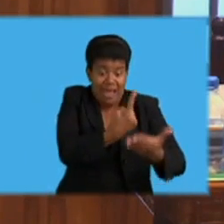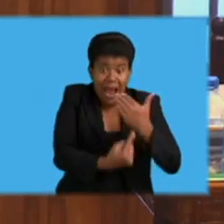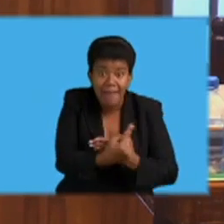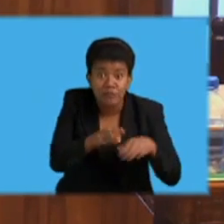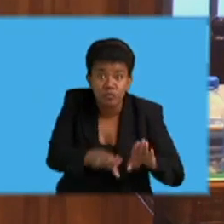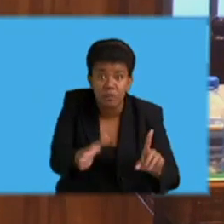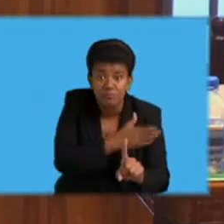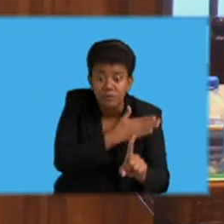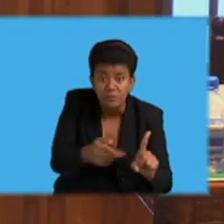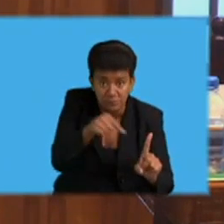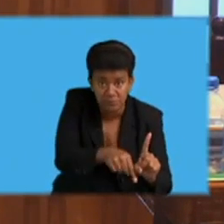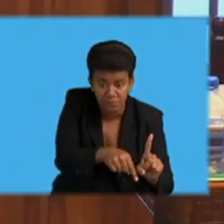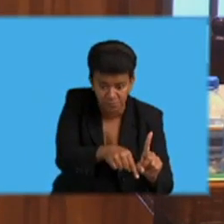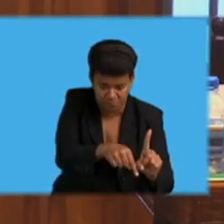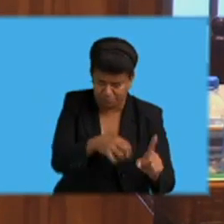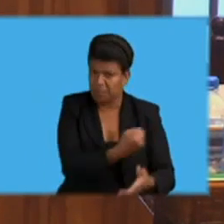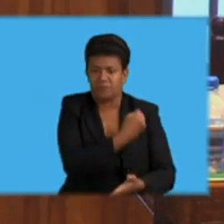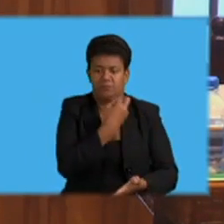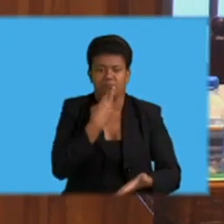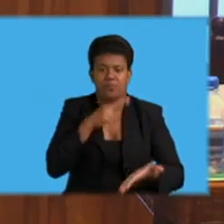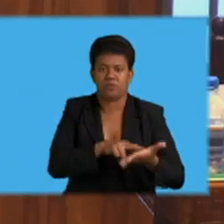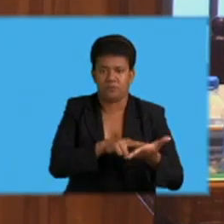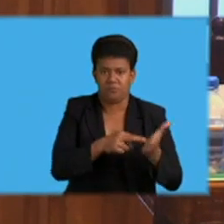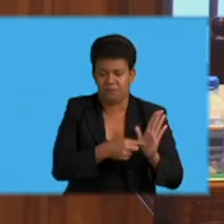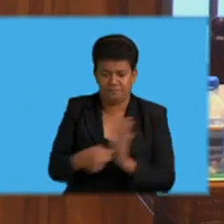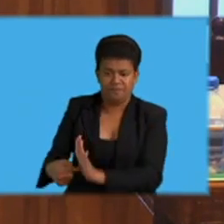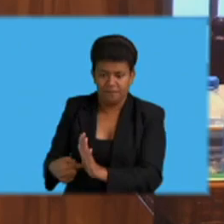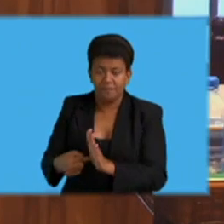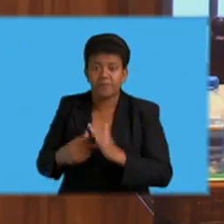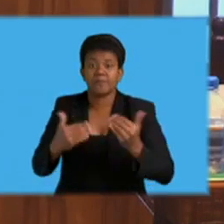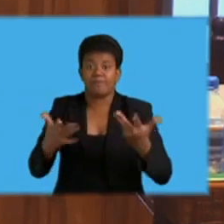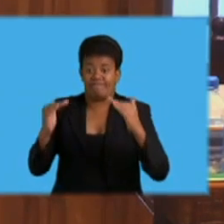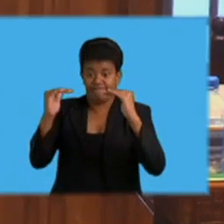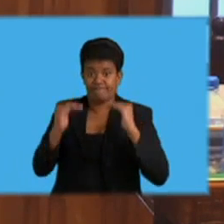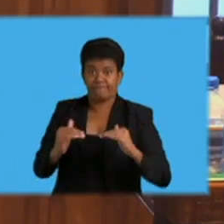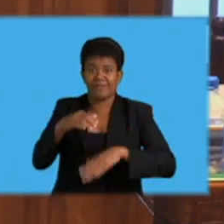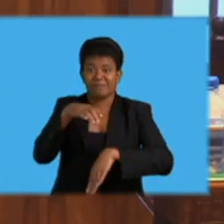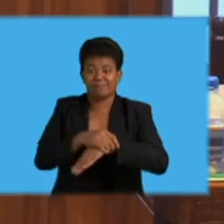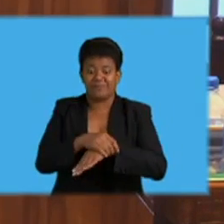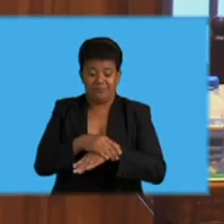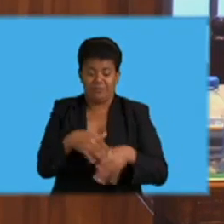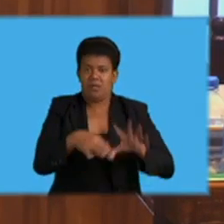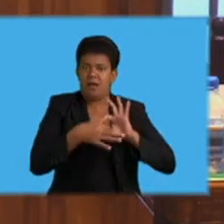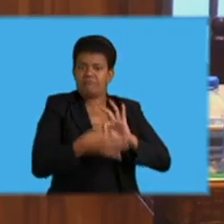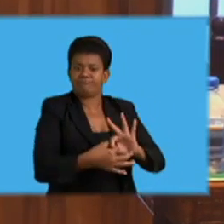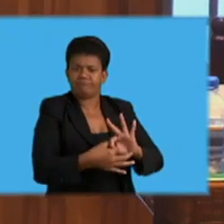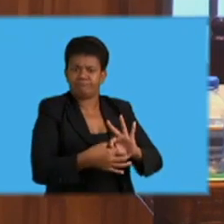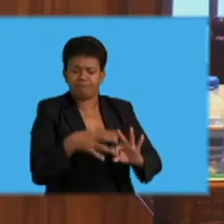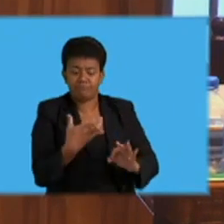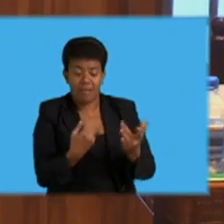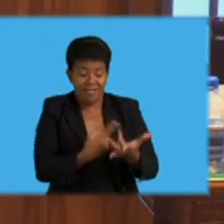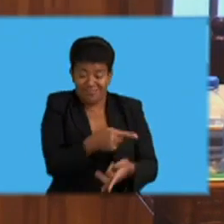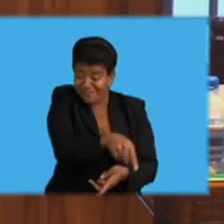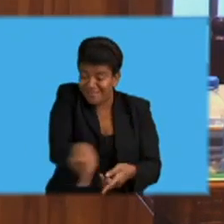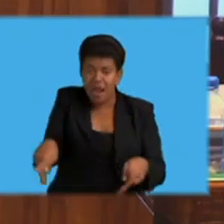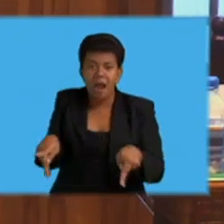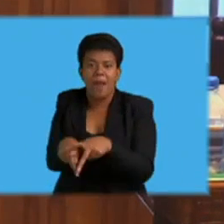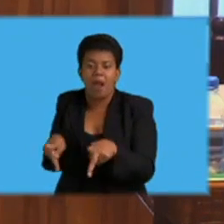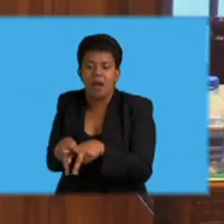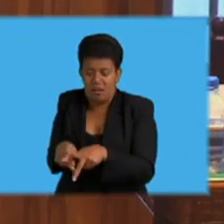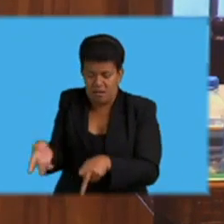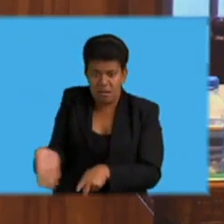followed. Further, the police, in partnership with other stakeholders, are involved